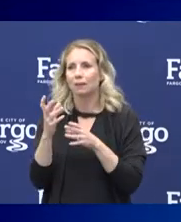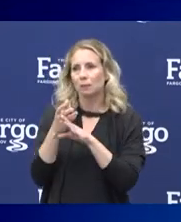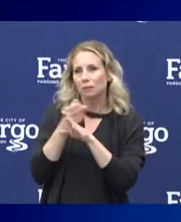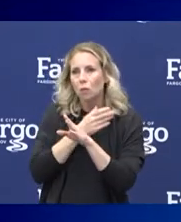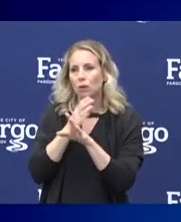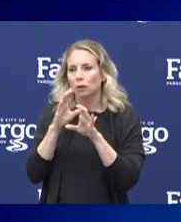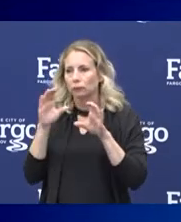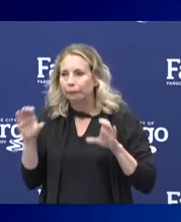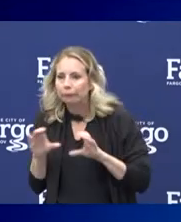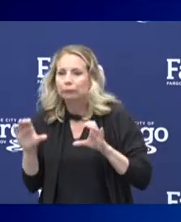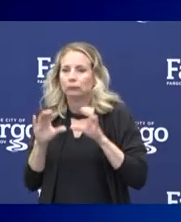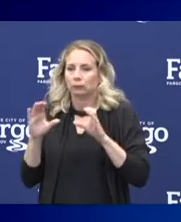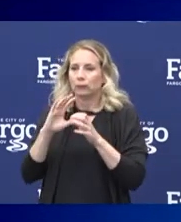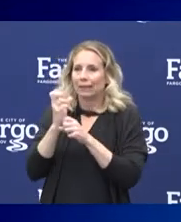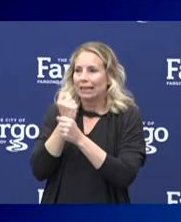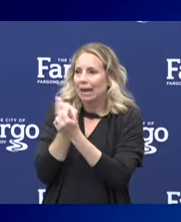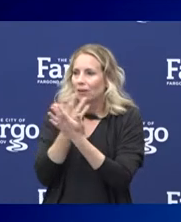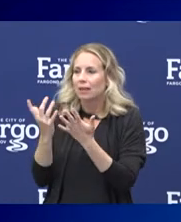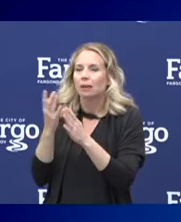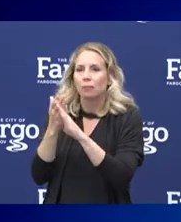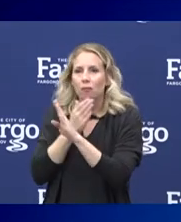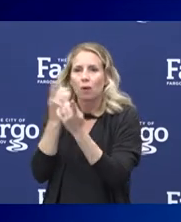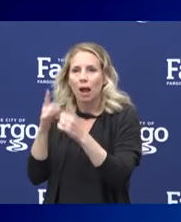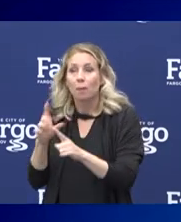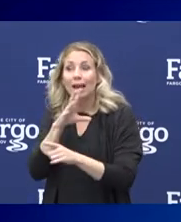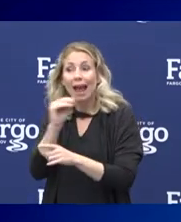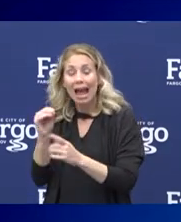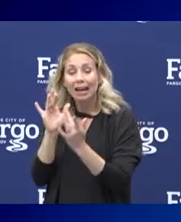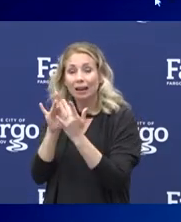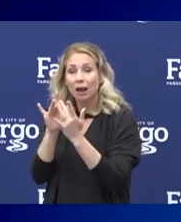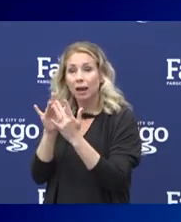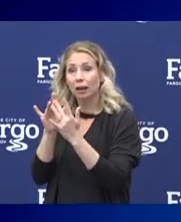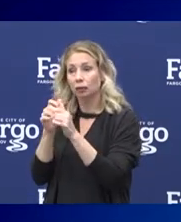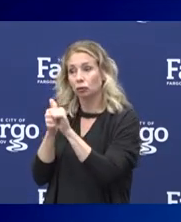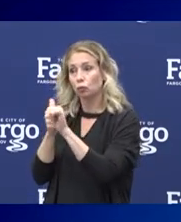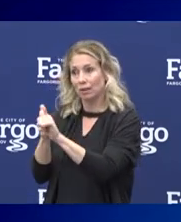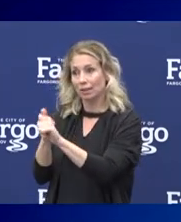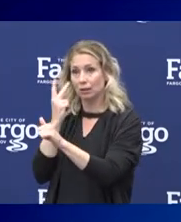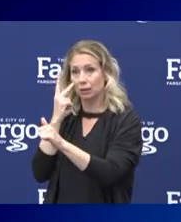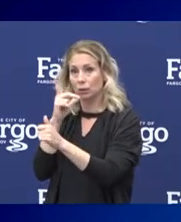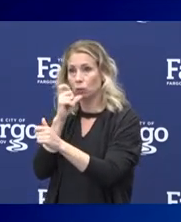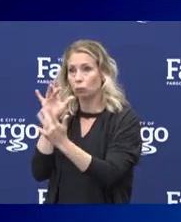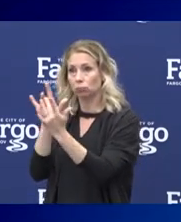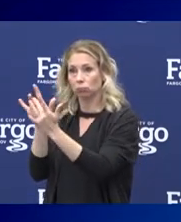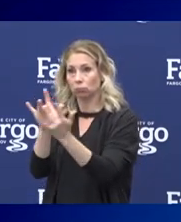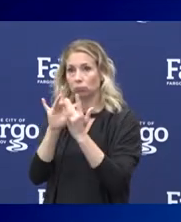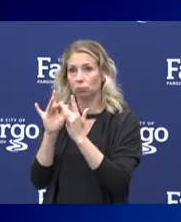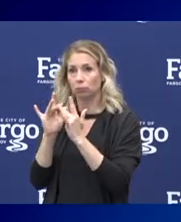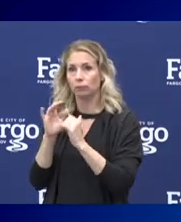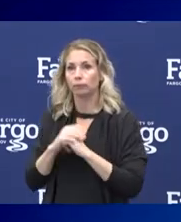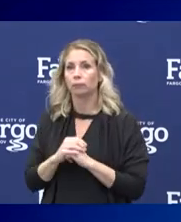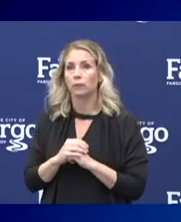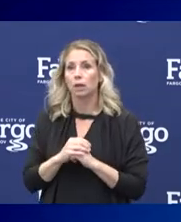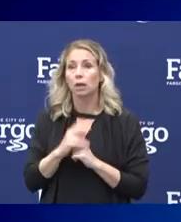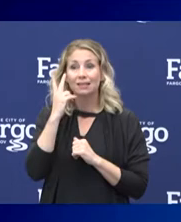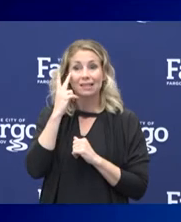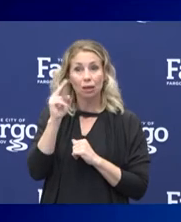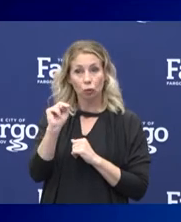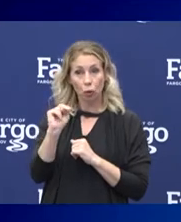follow-up contact tracing. So just looking at our testing rates per 100,000 population, you can see North Dakota ranks